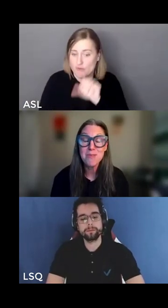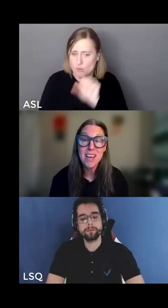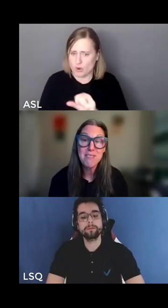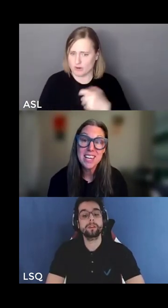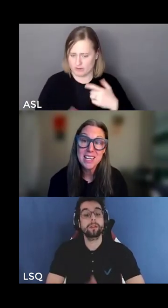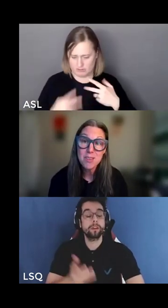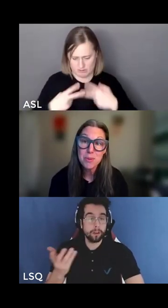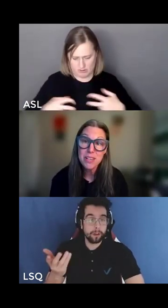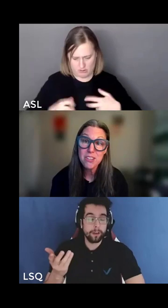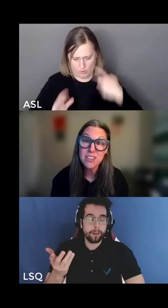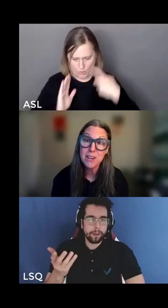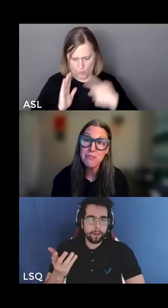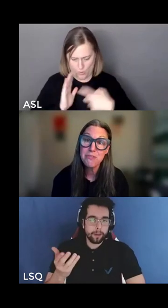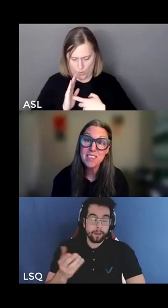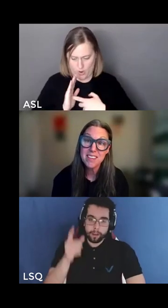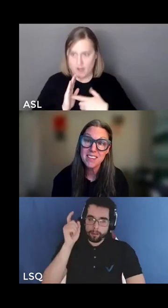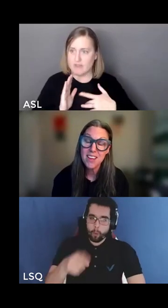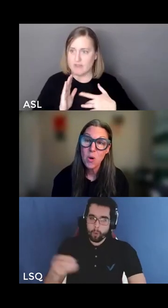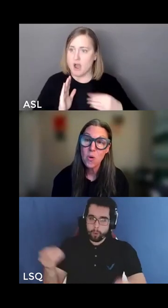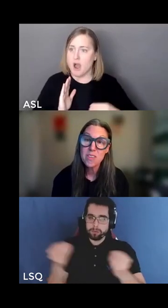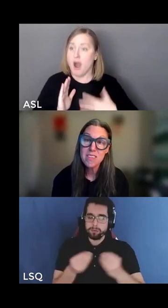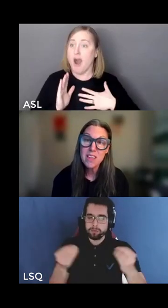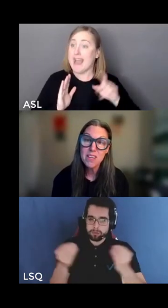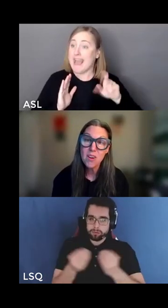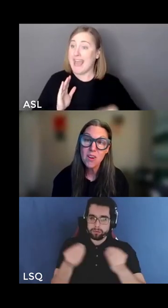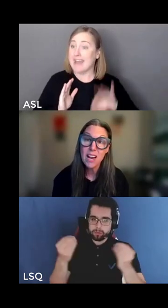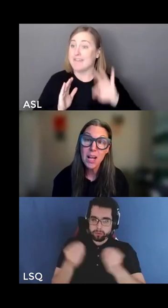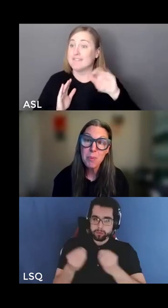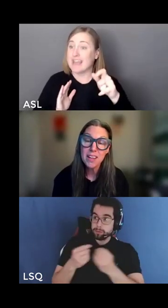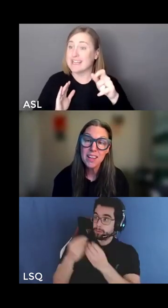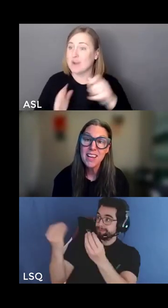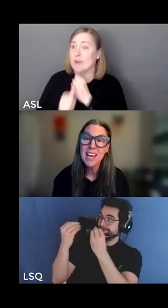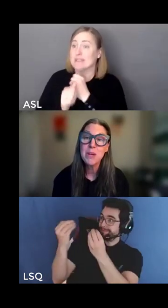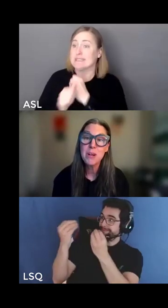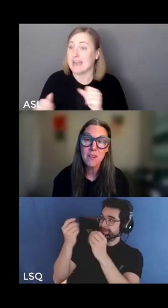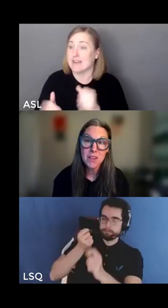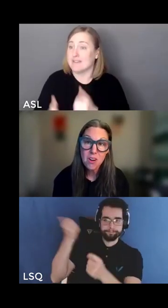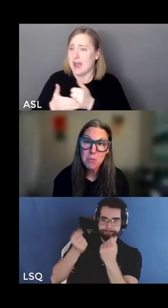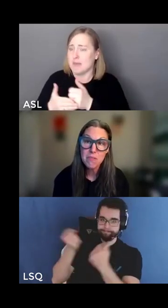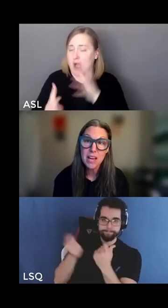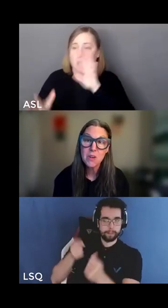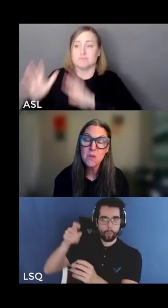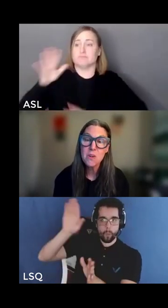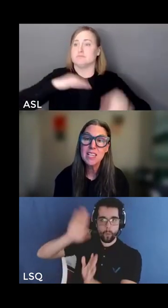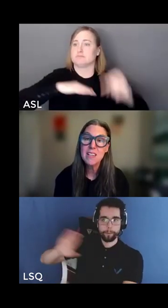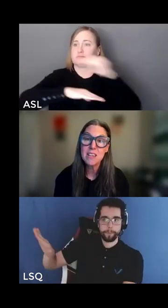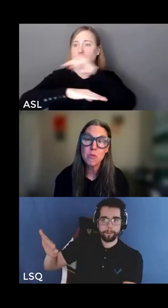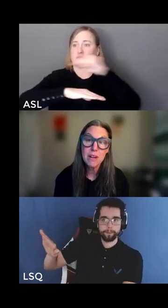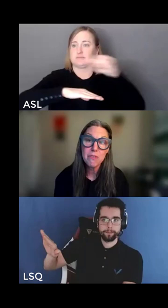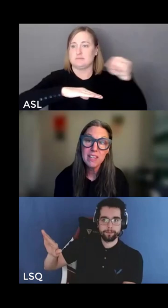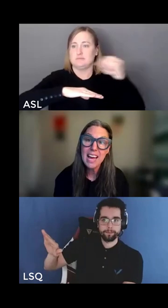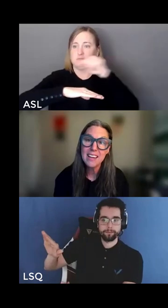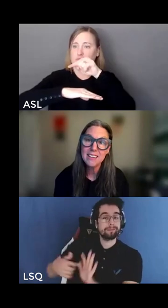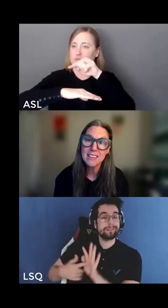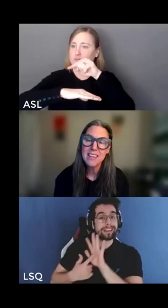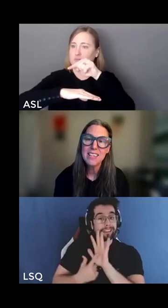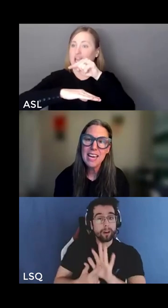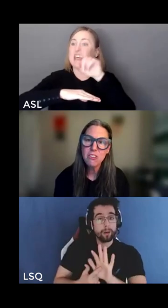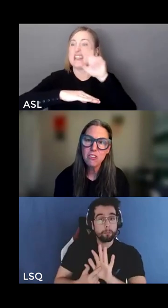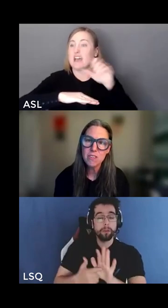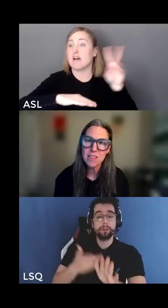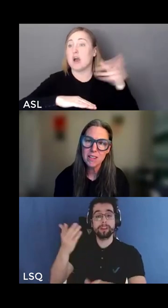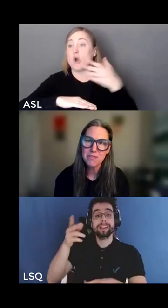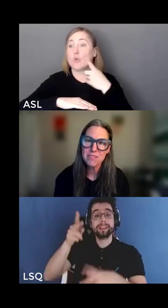ourselves having an inspiration of fixing or saving or helping and we are on the top of that coin it is a red flag